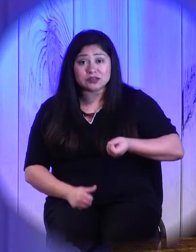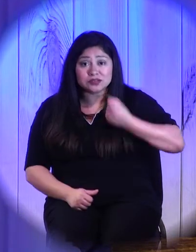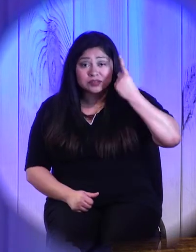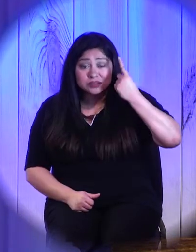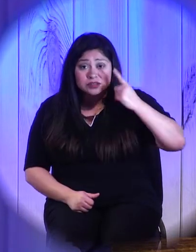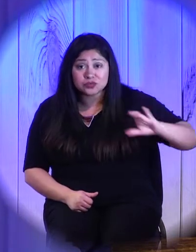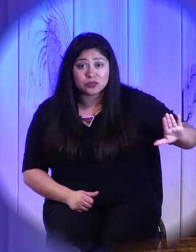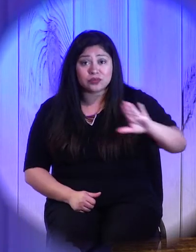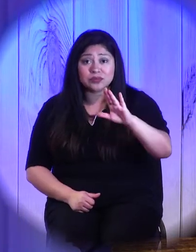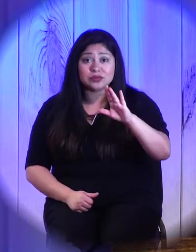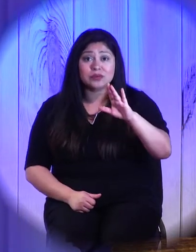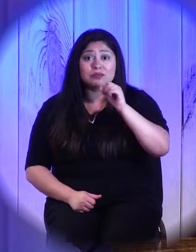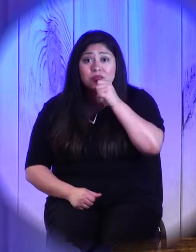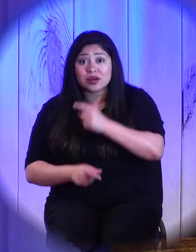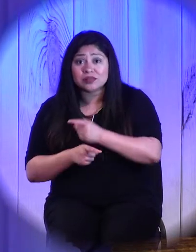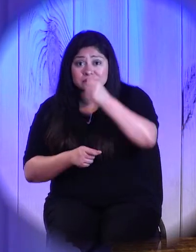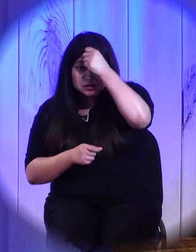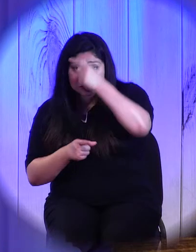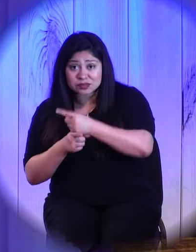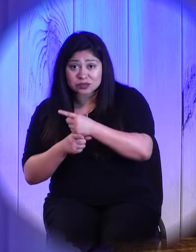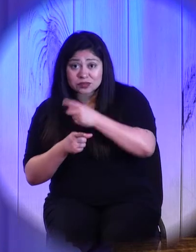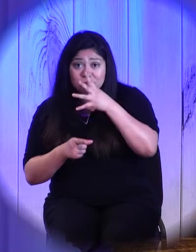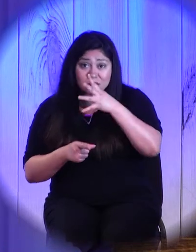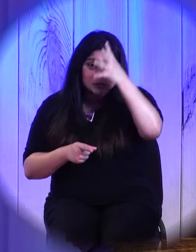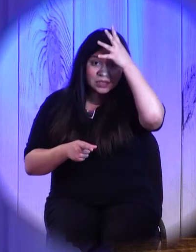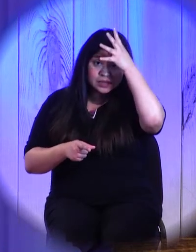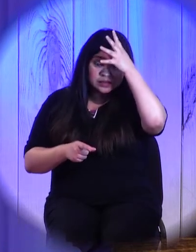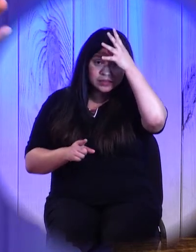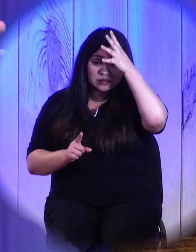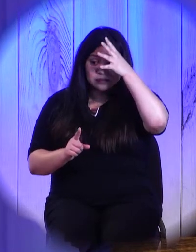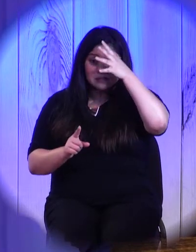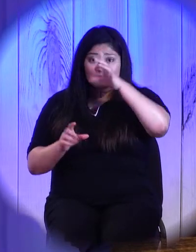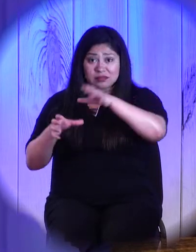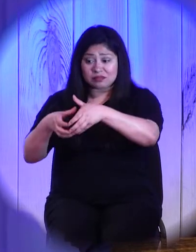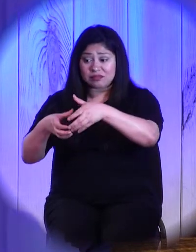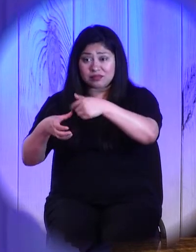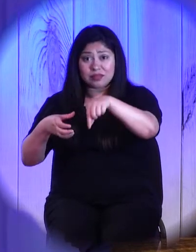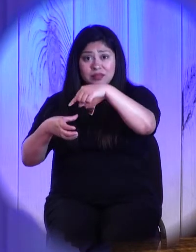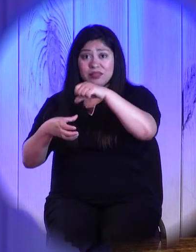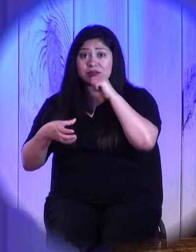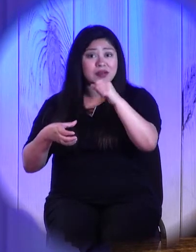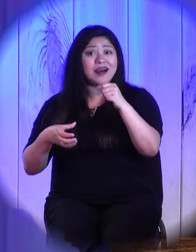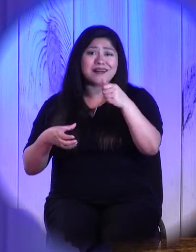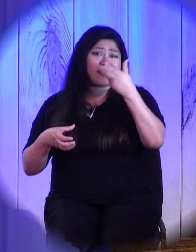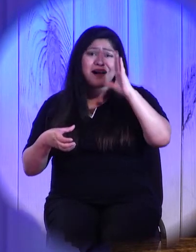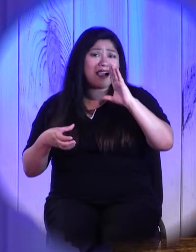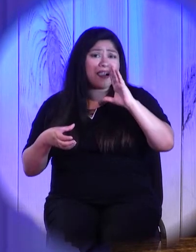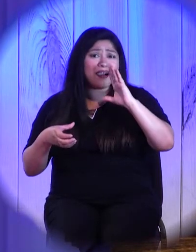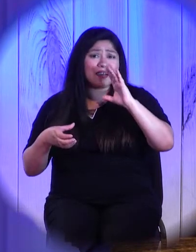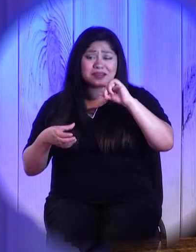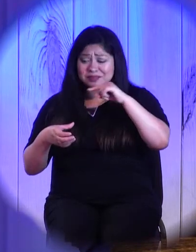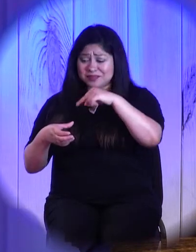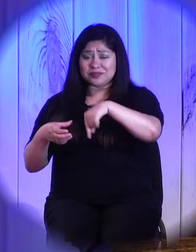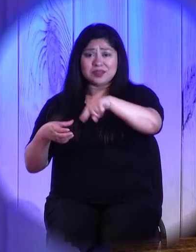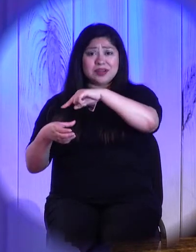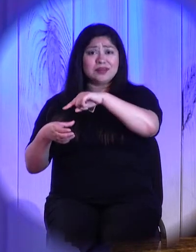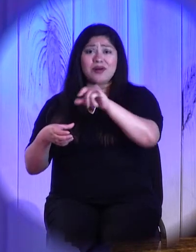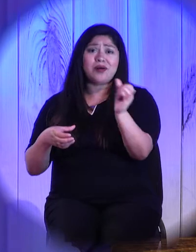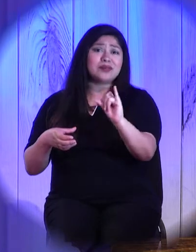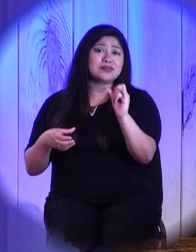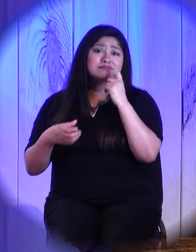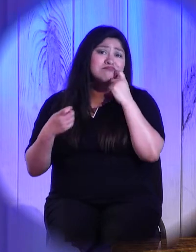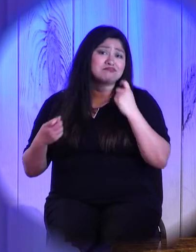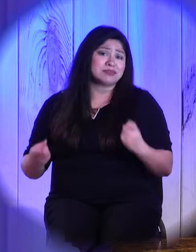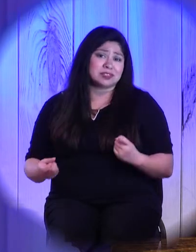parents, they aren't God, right? They are other sinful human beings who are making their way in this world